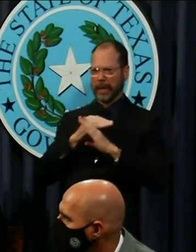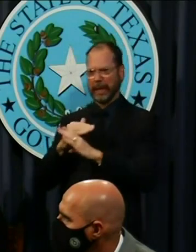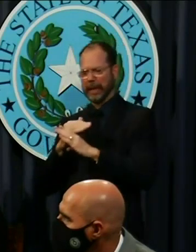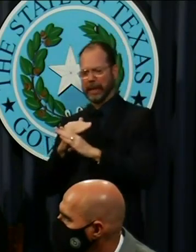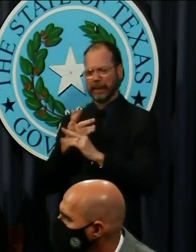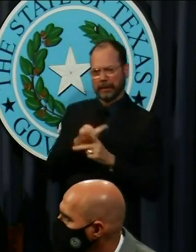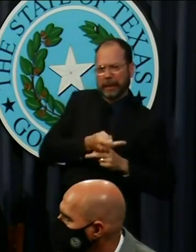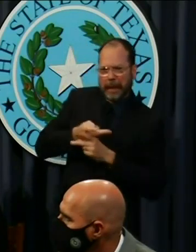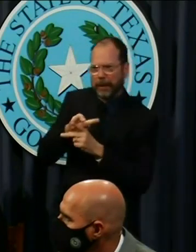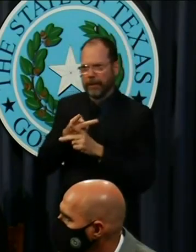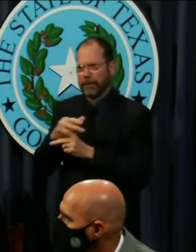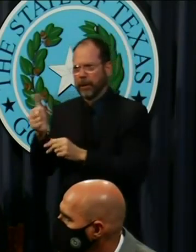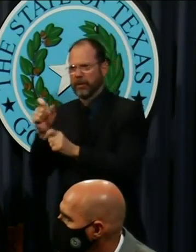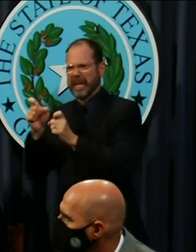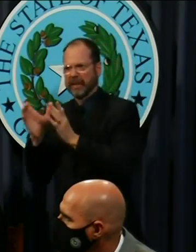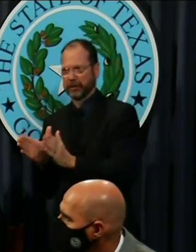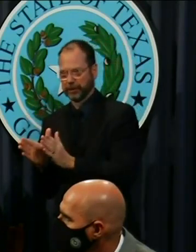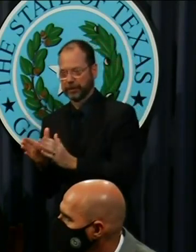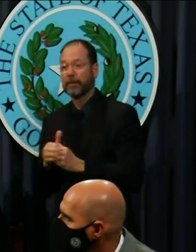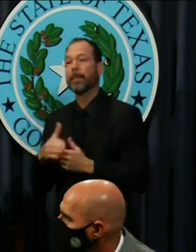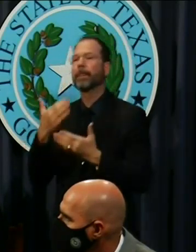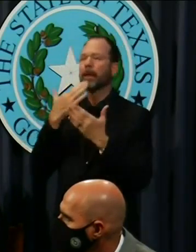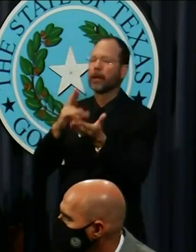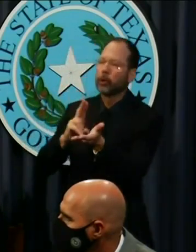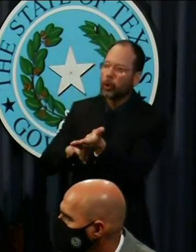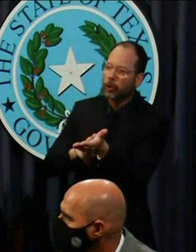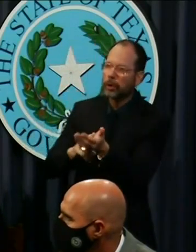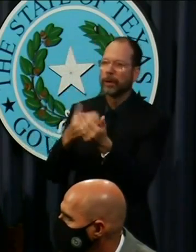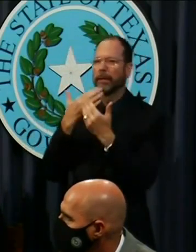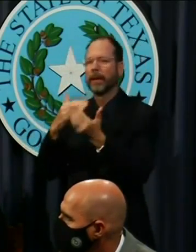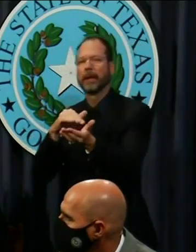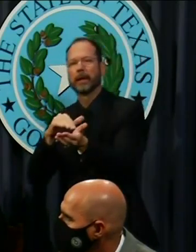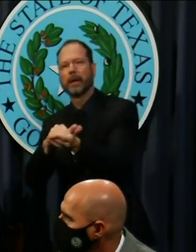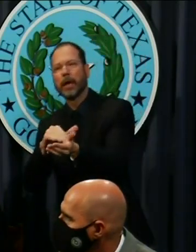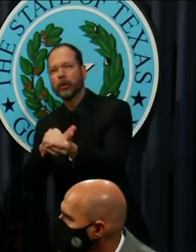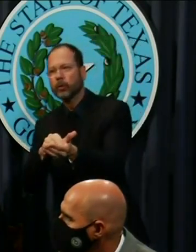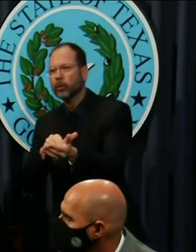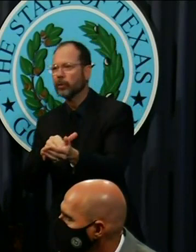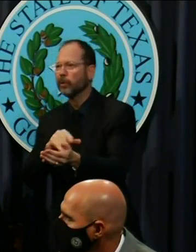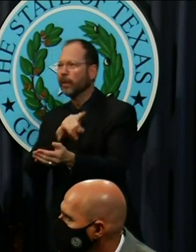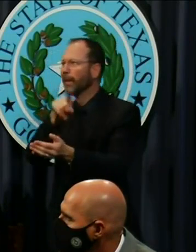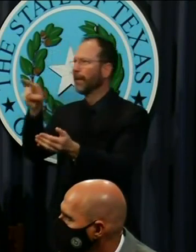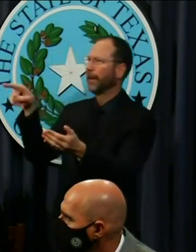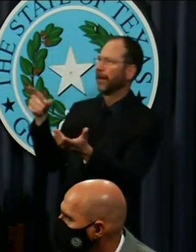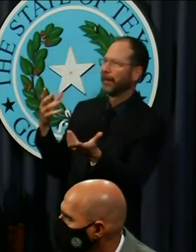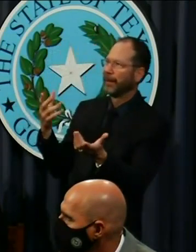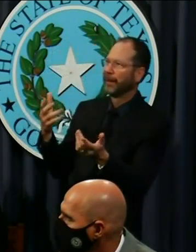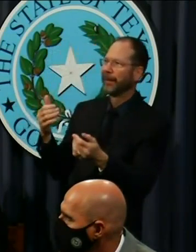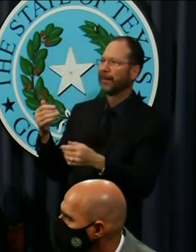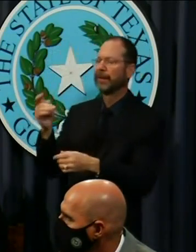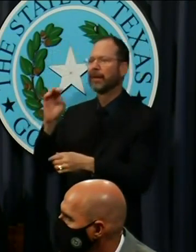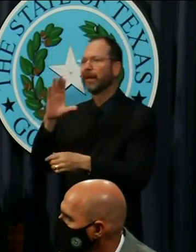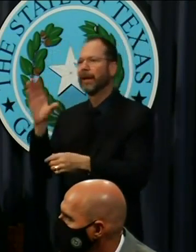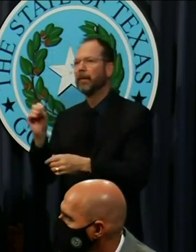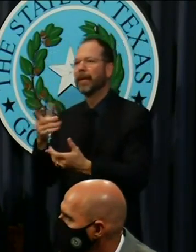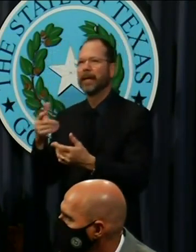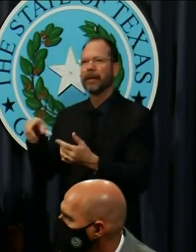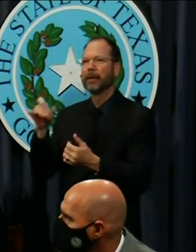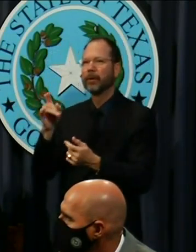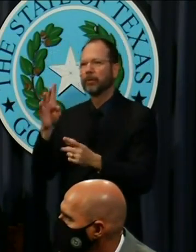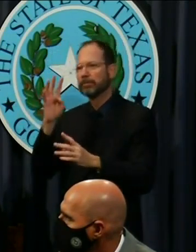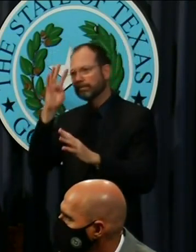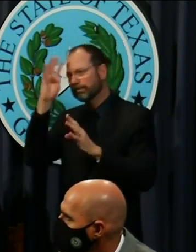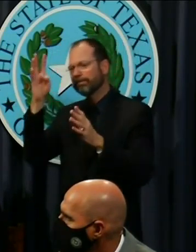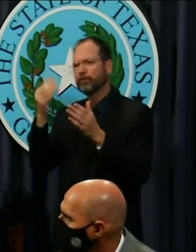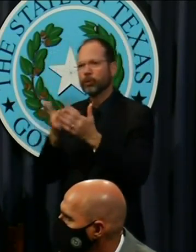Texans. I want to thank the nurses and the doctors, the companies that have come up with this new